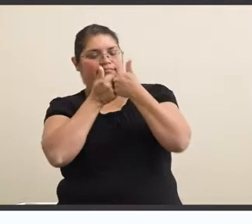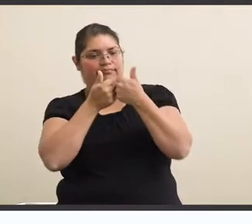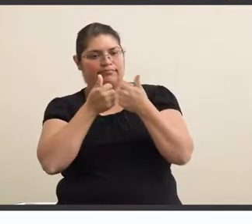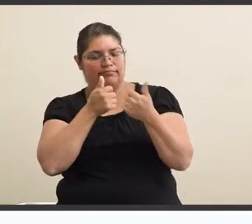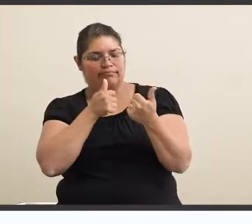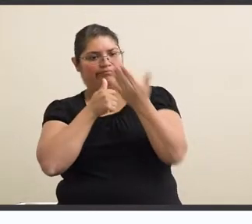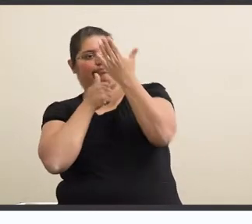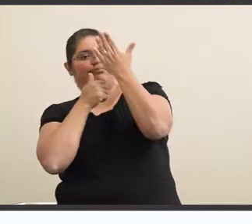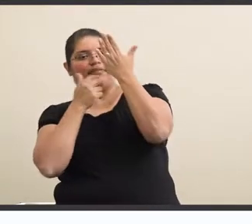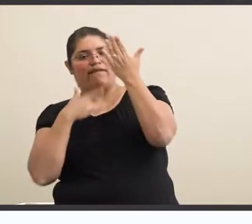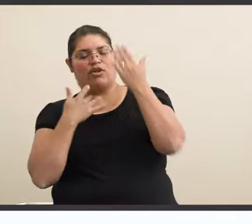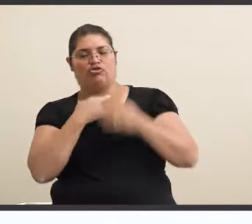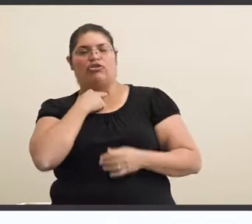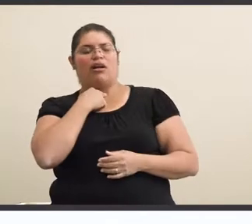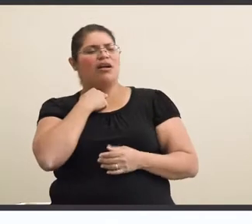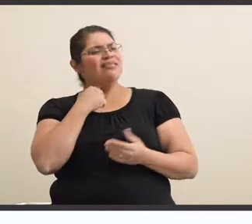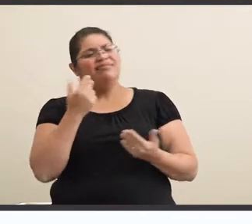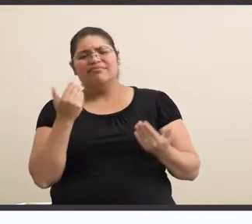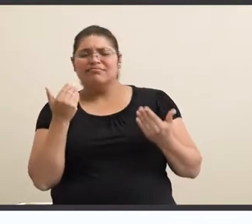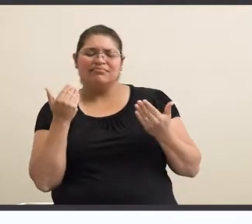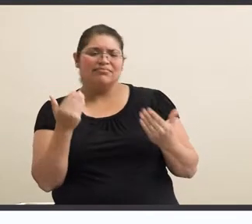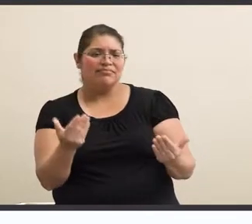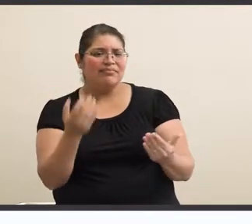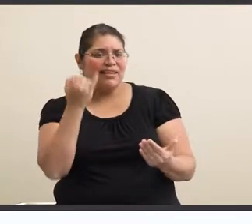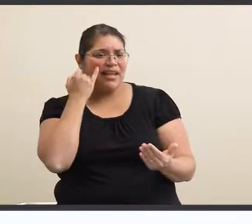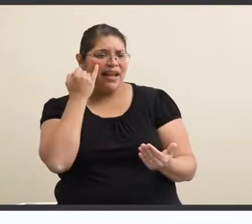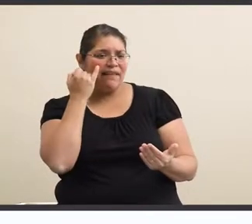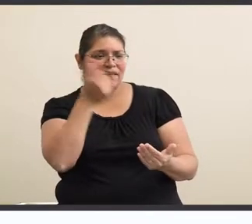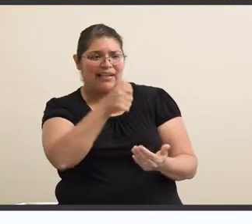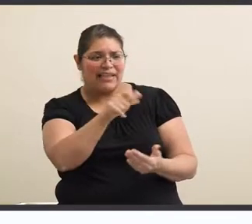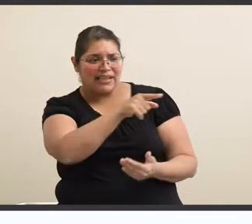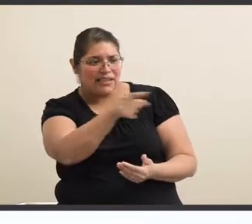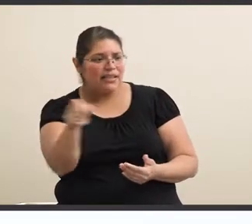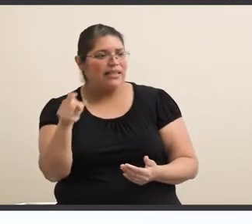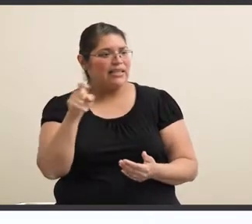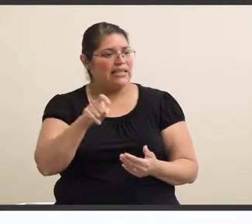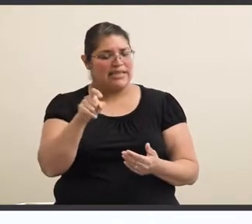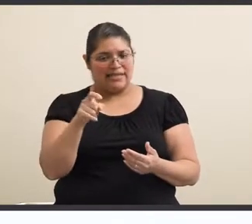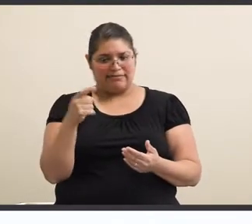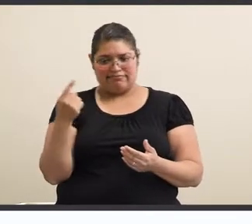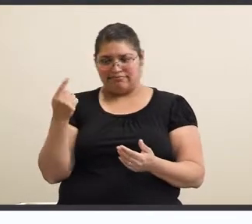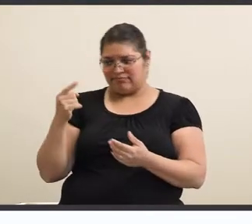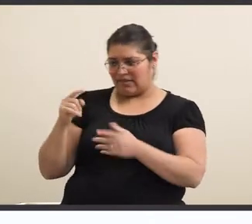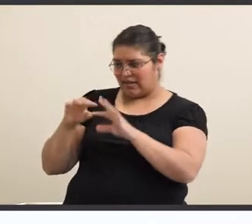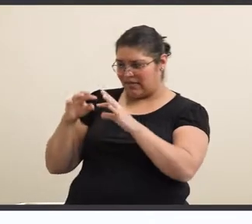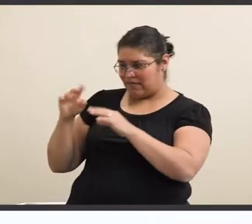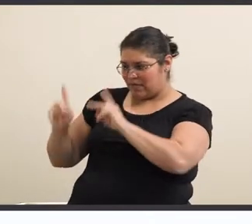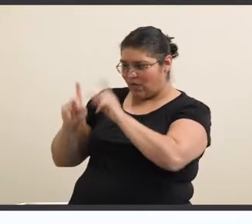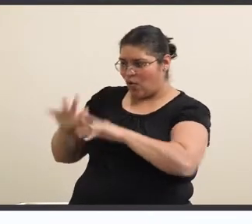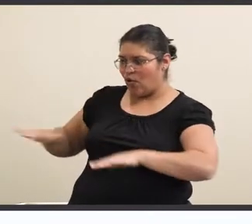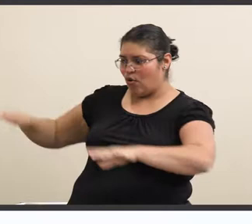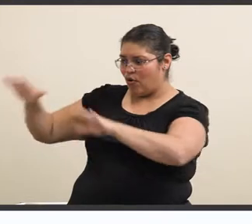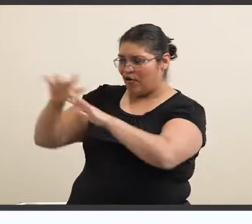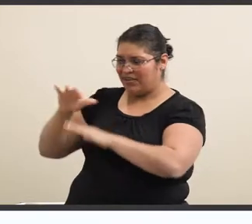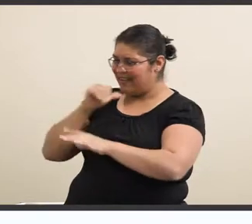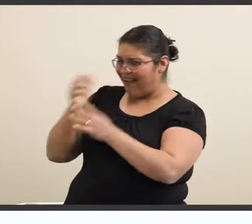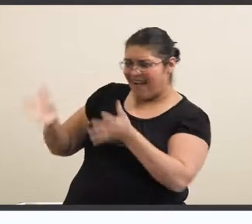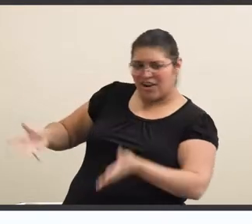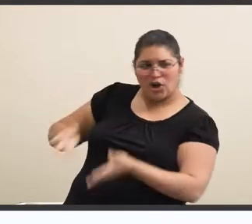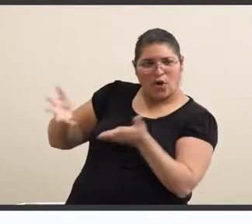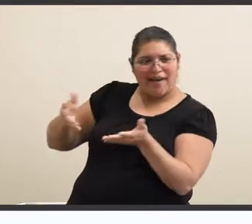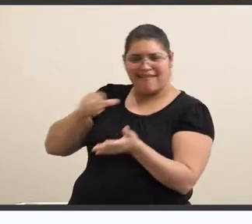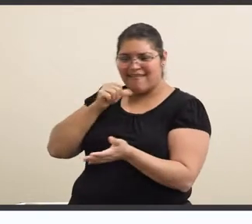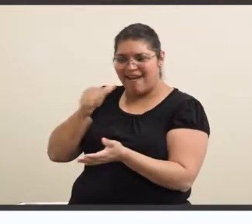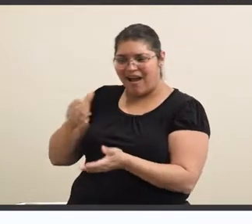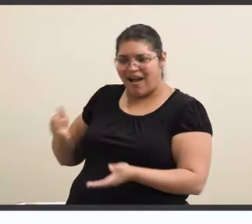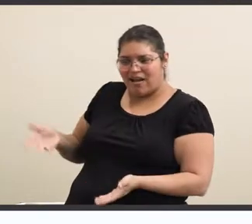and feel stuck. Just even if a lot of people around you are not encouraging, there's